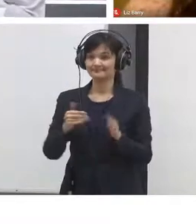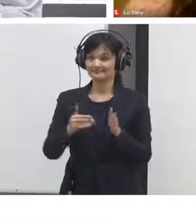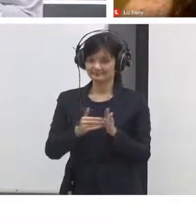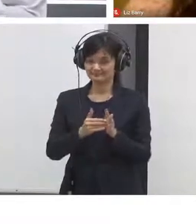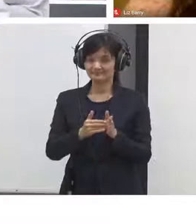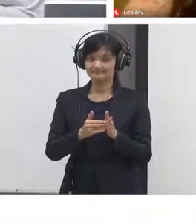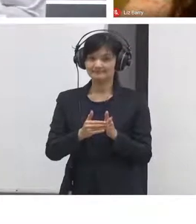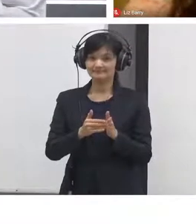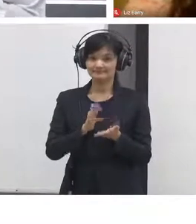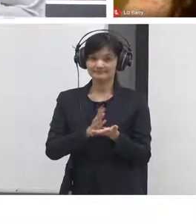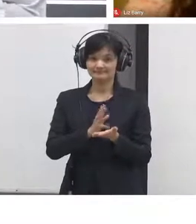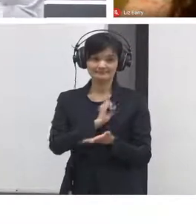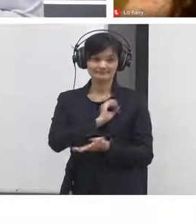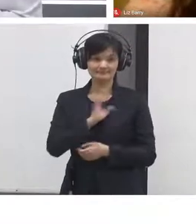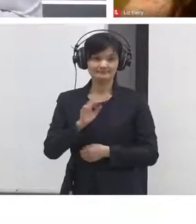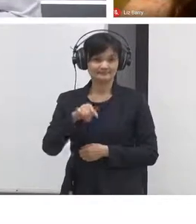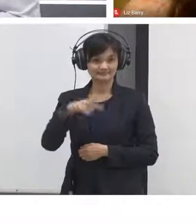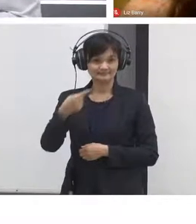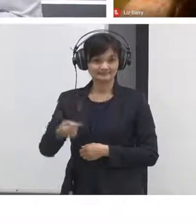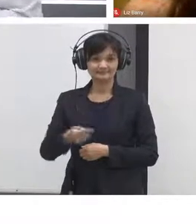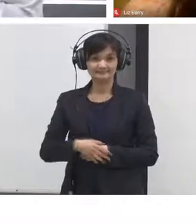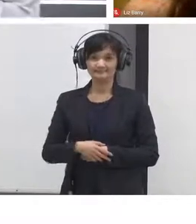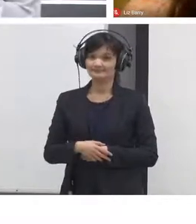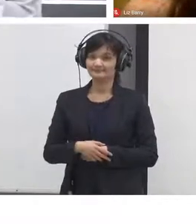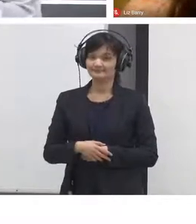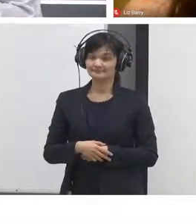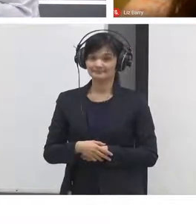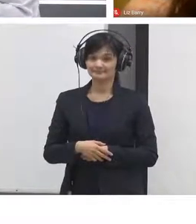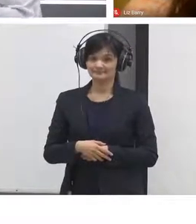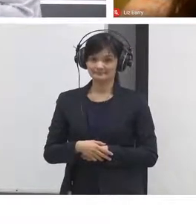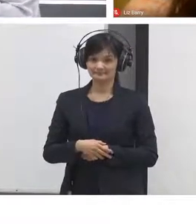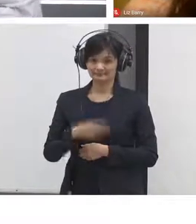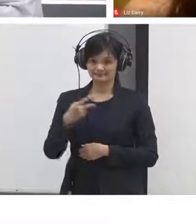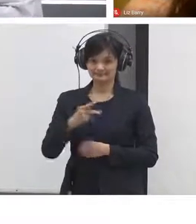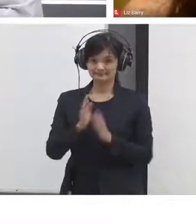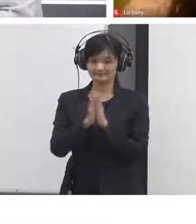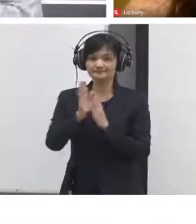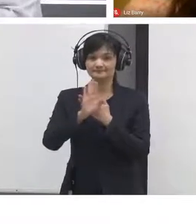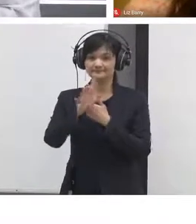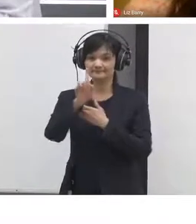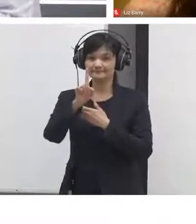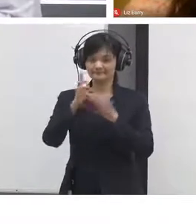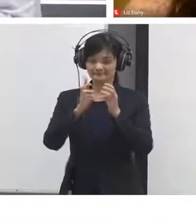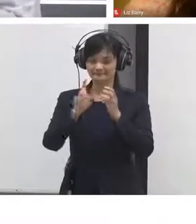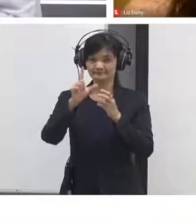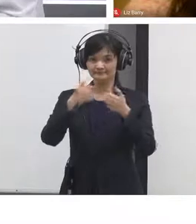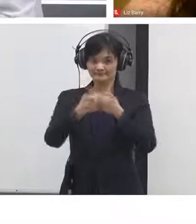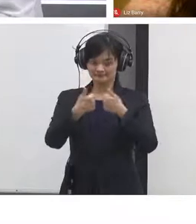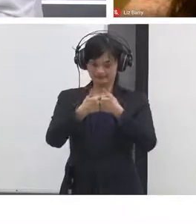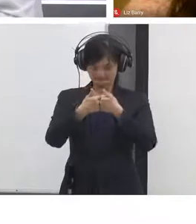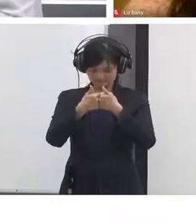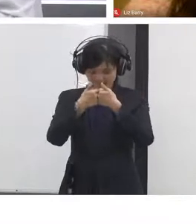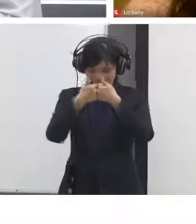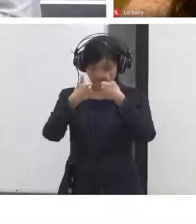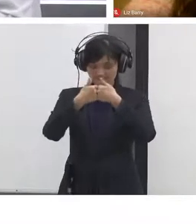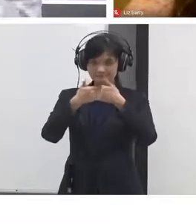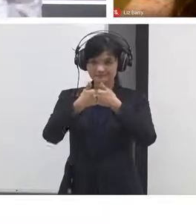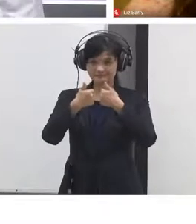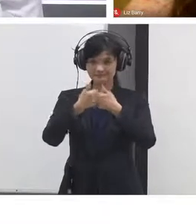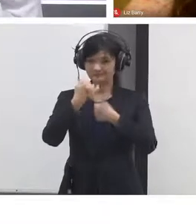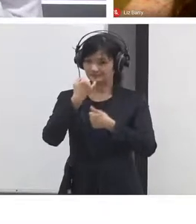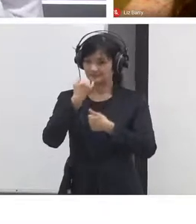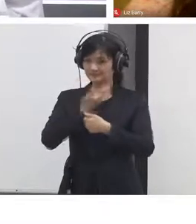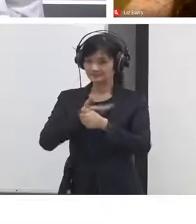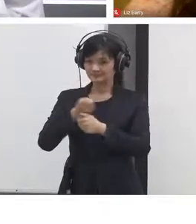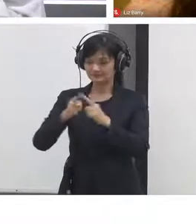arrange another online meetup to know more about the trust the people program so thank